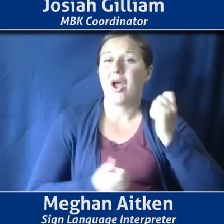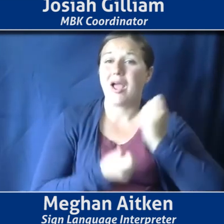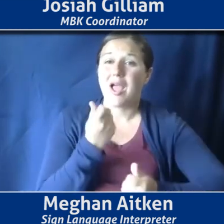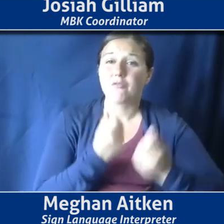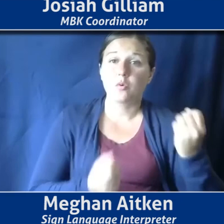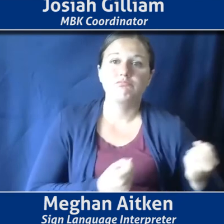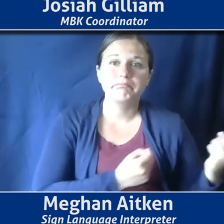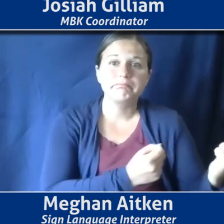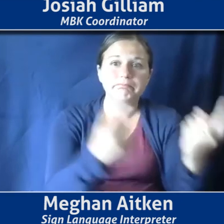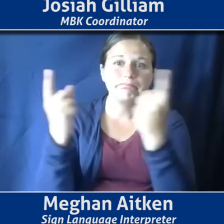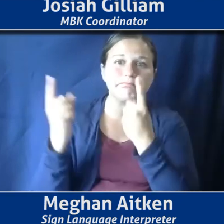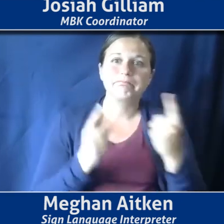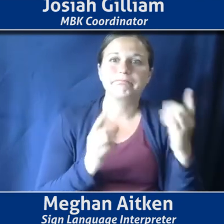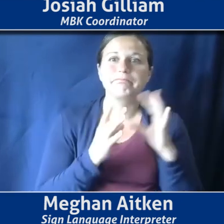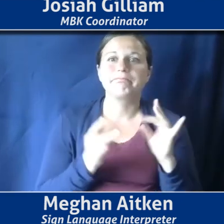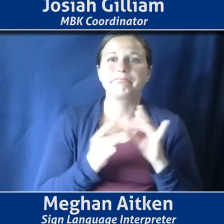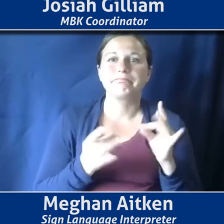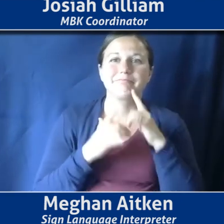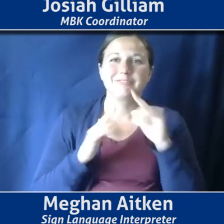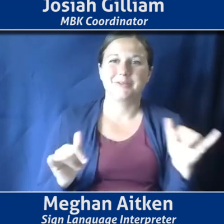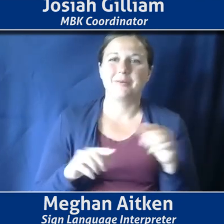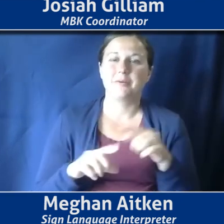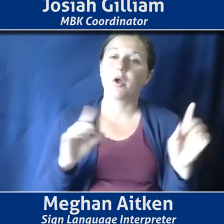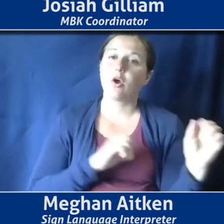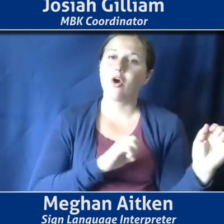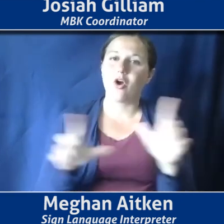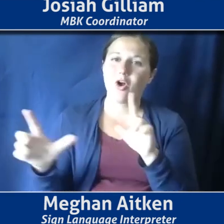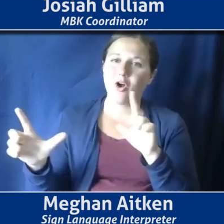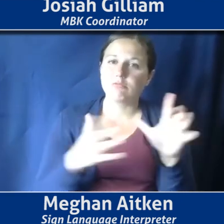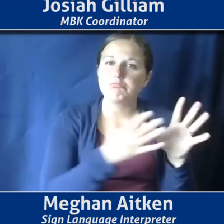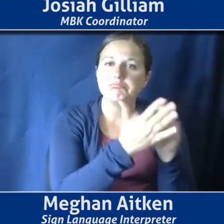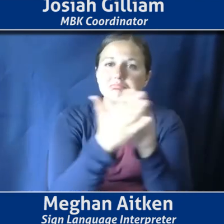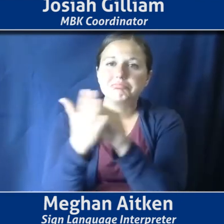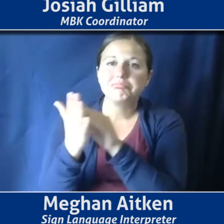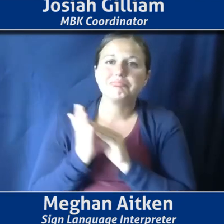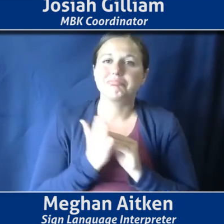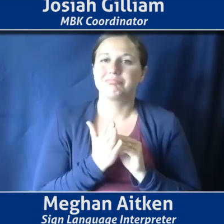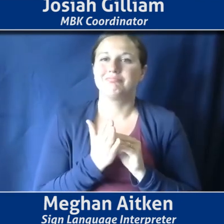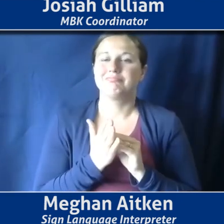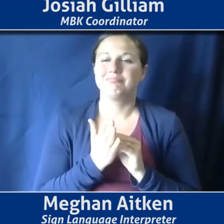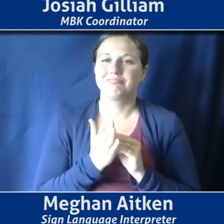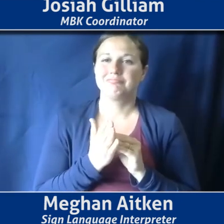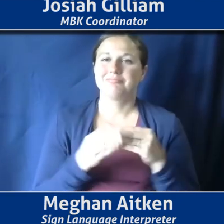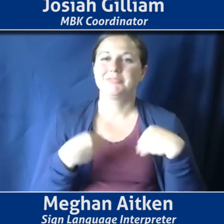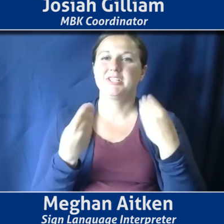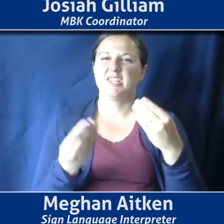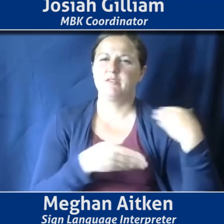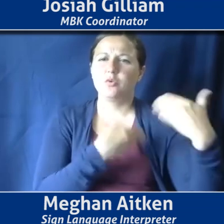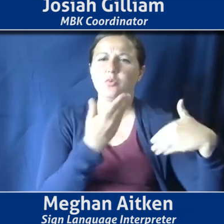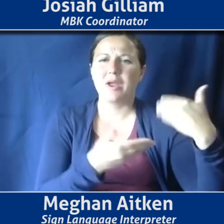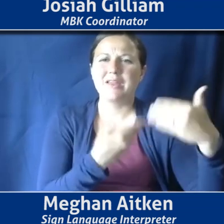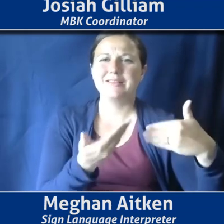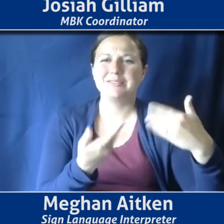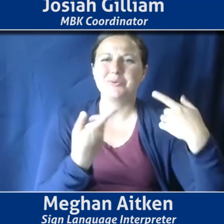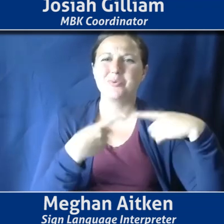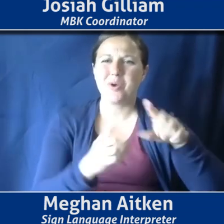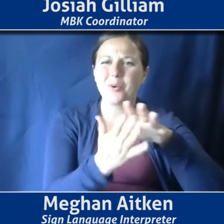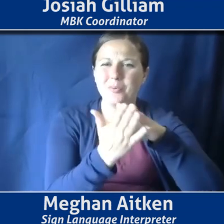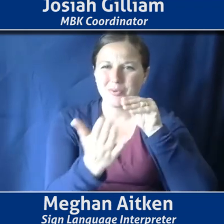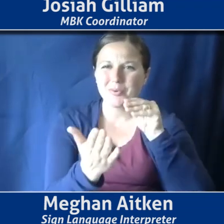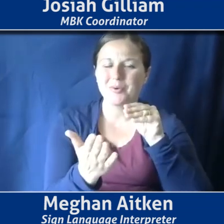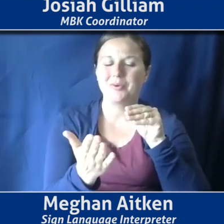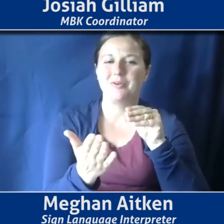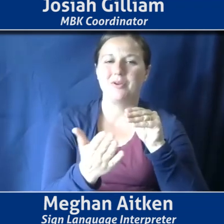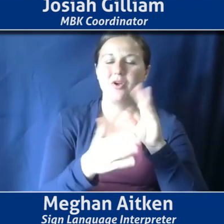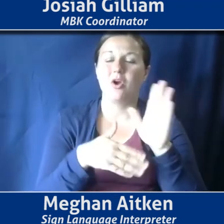thing and reciting it in unison. It's about us all being on our learning journey and extending each other grace as we, as we do it, uh, all for the, for the benefit